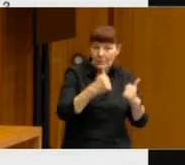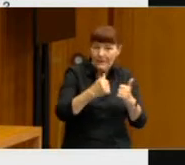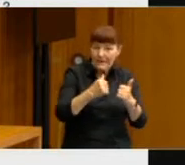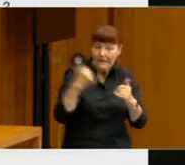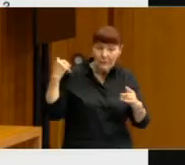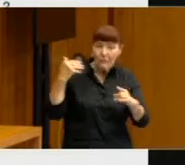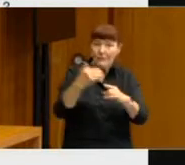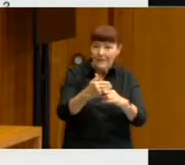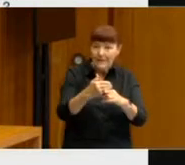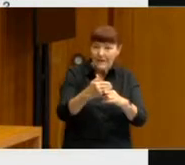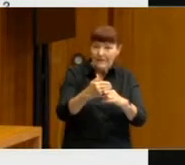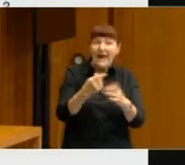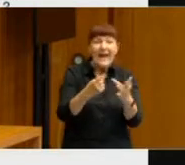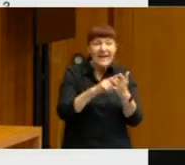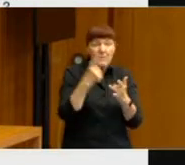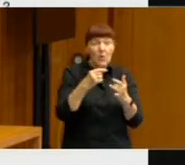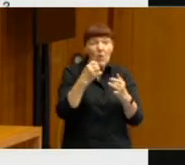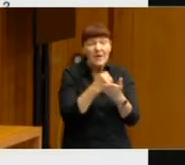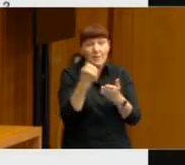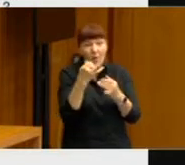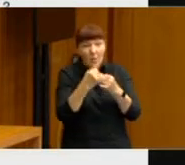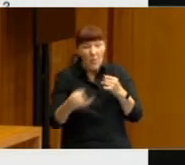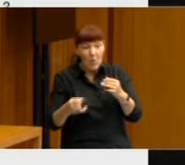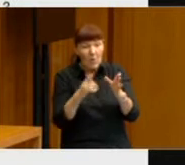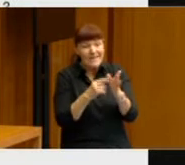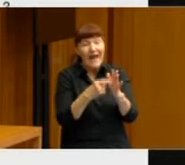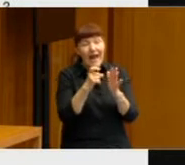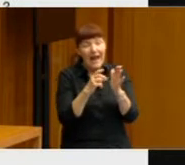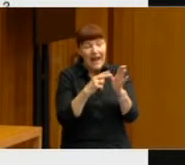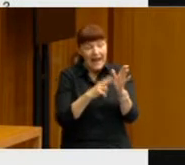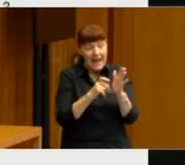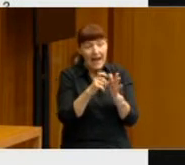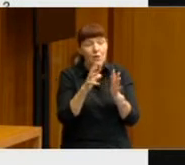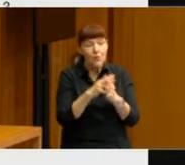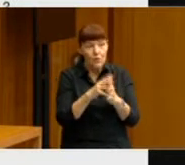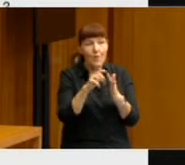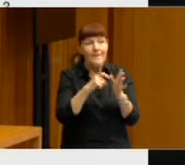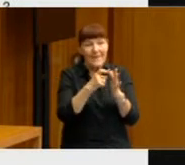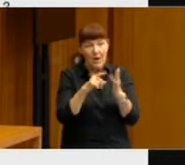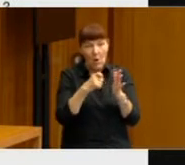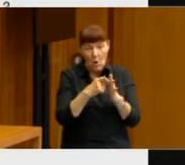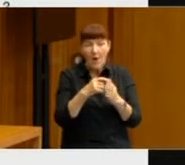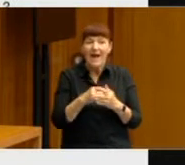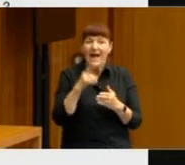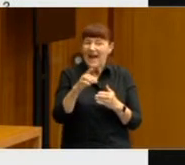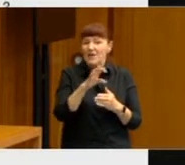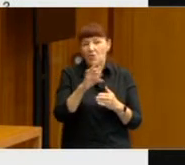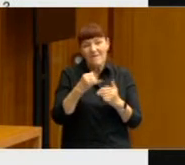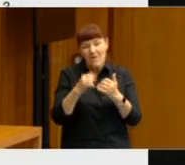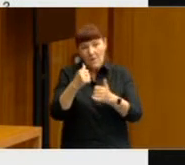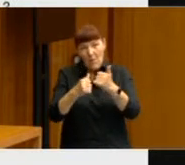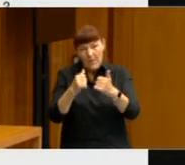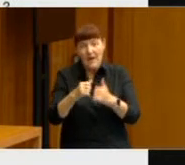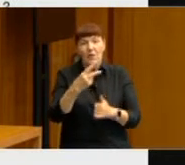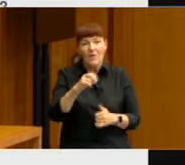exception of Andrew Peacock in 1990. And he was also relatively unpopular in 2016 as well, the